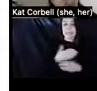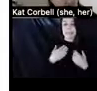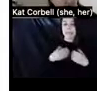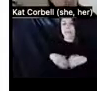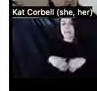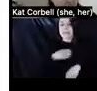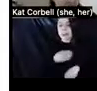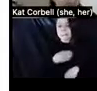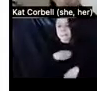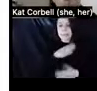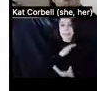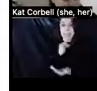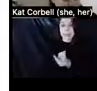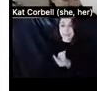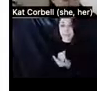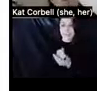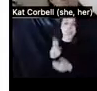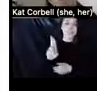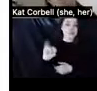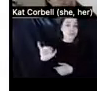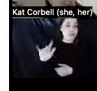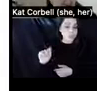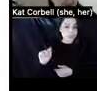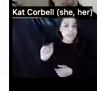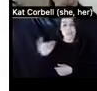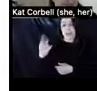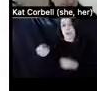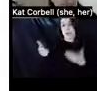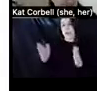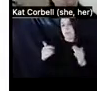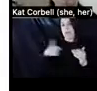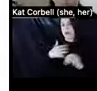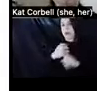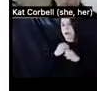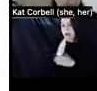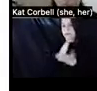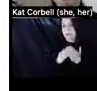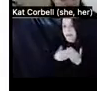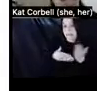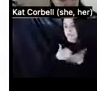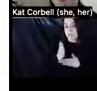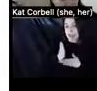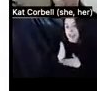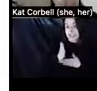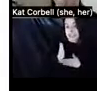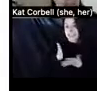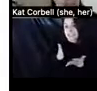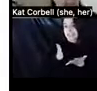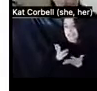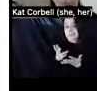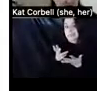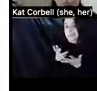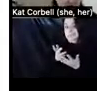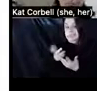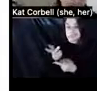Um, that was one way I was able to get some of my rights, uh, handled, I guess you can say